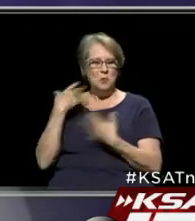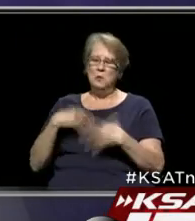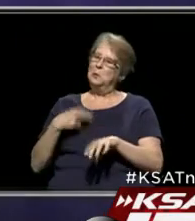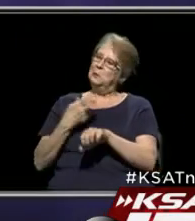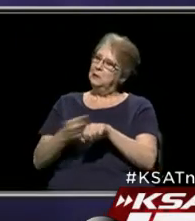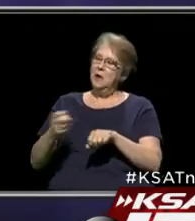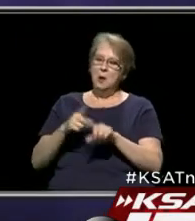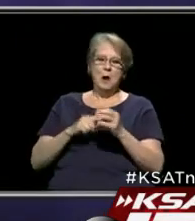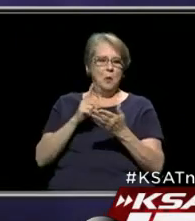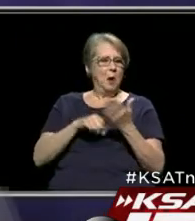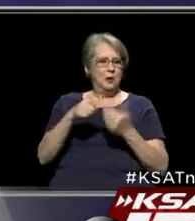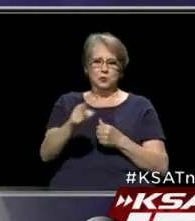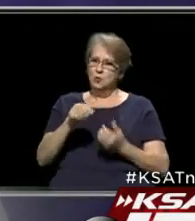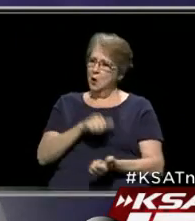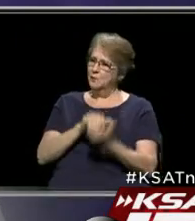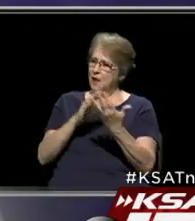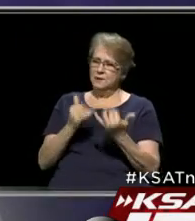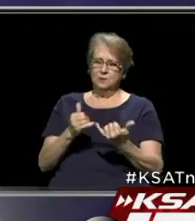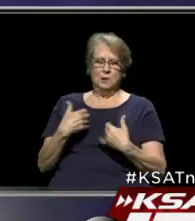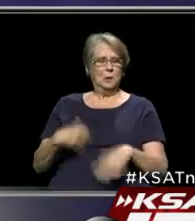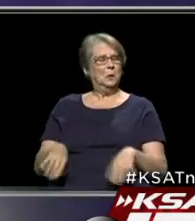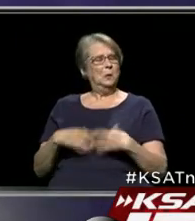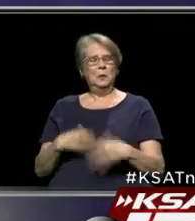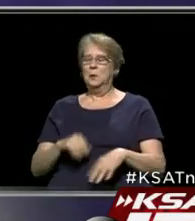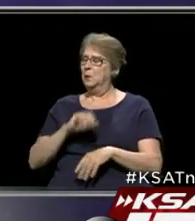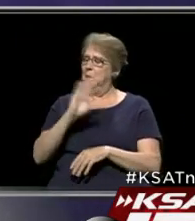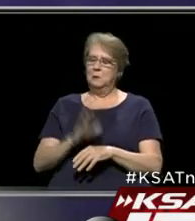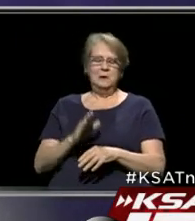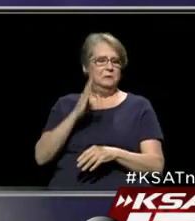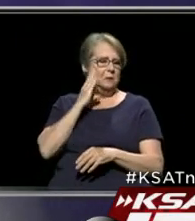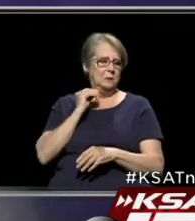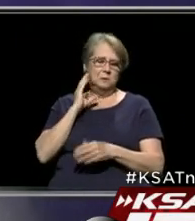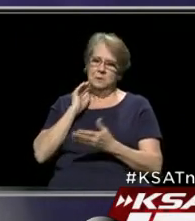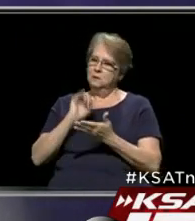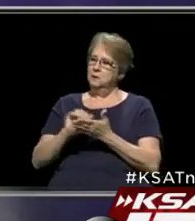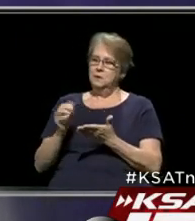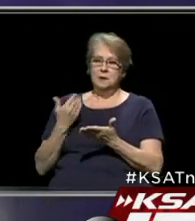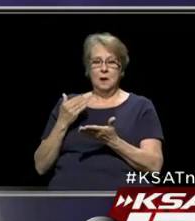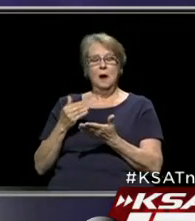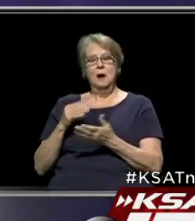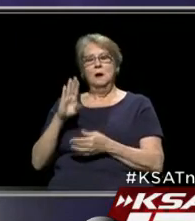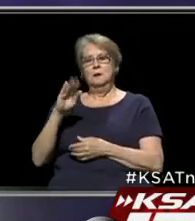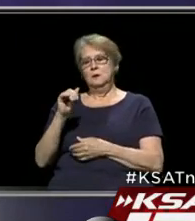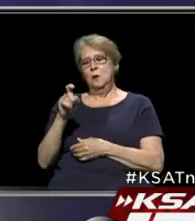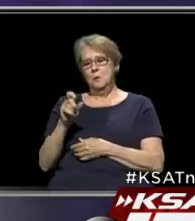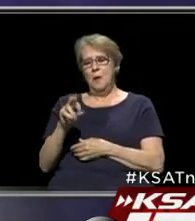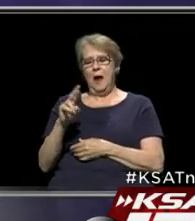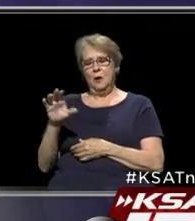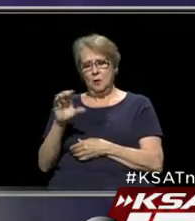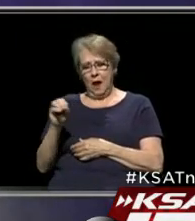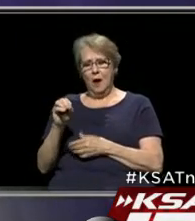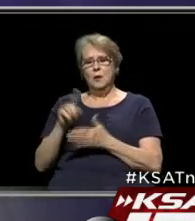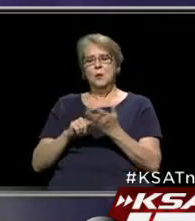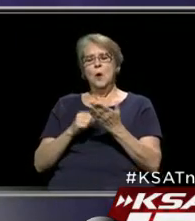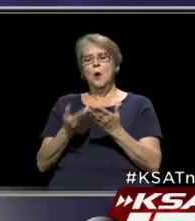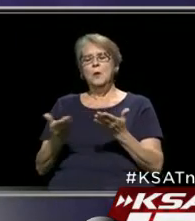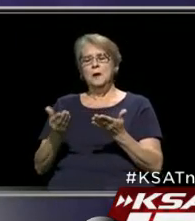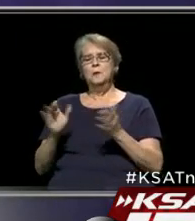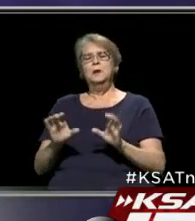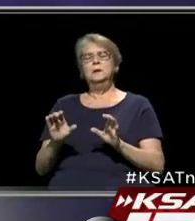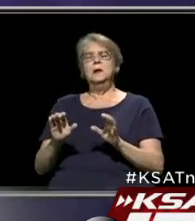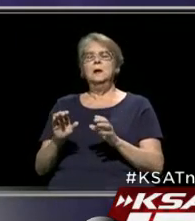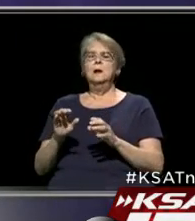today, is much more than any of us had faced before. So Bexar County, one of the first things we did was come up with